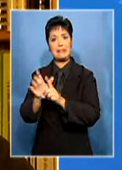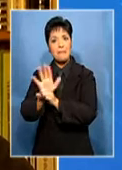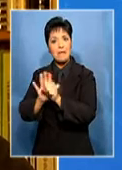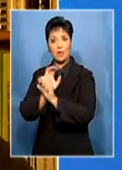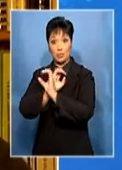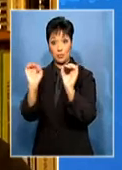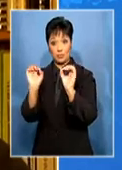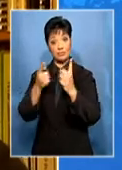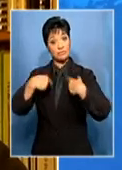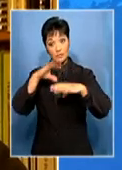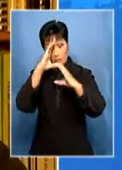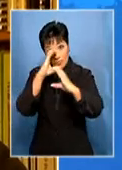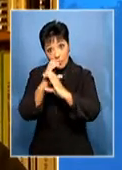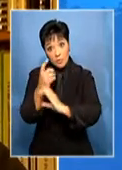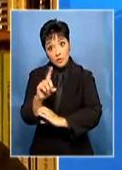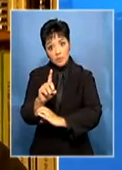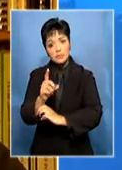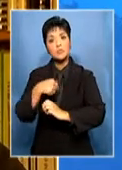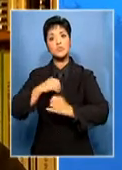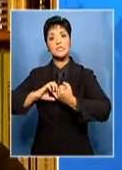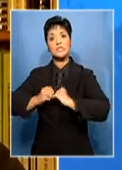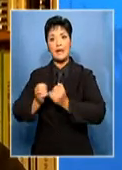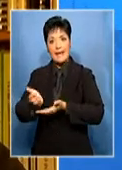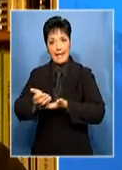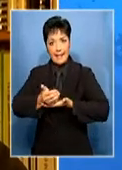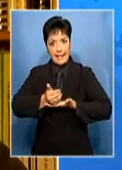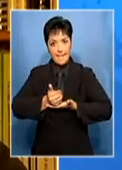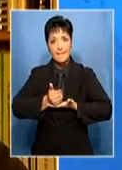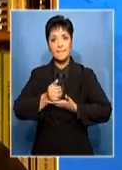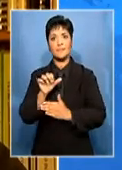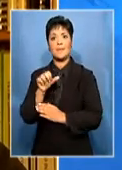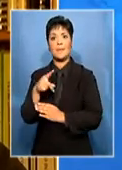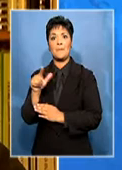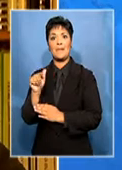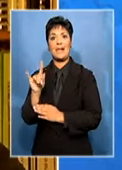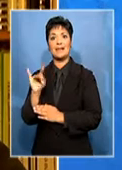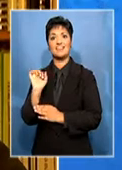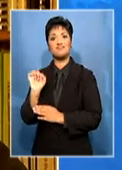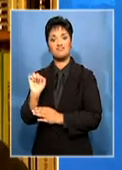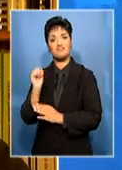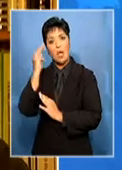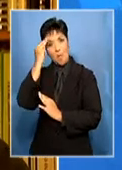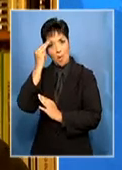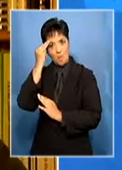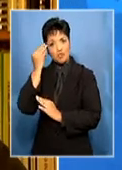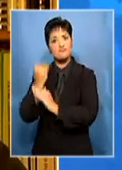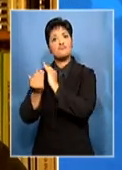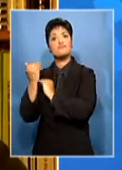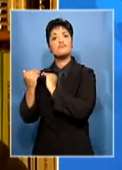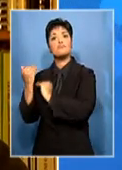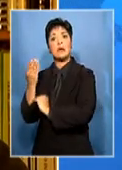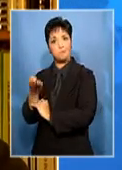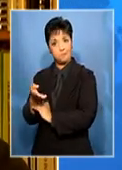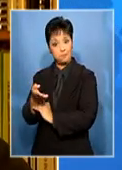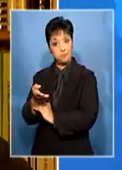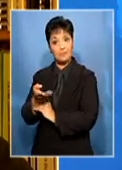main focus is in preserving and sustaining the legacy of Saul Plakey. We as a family and the trust